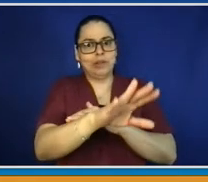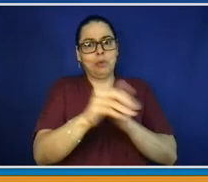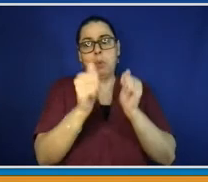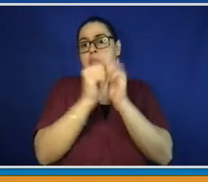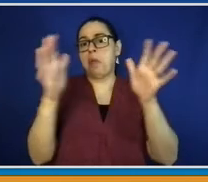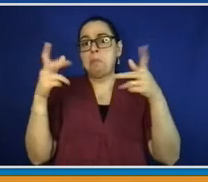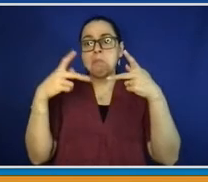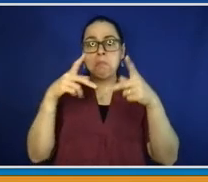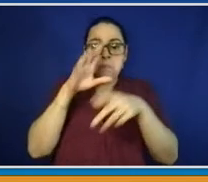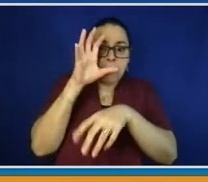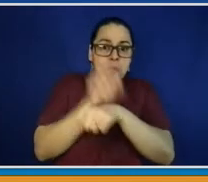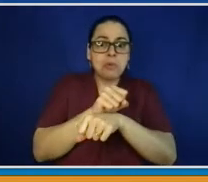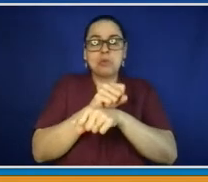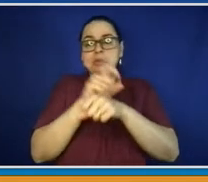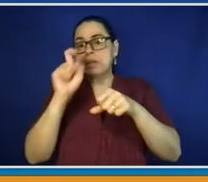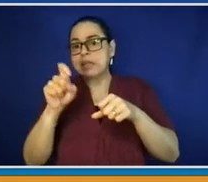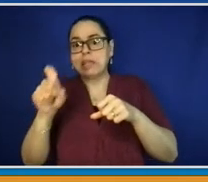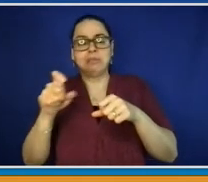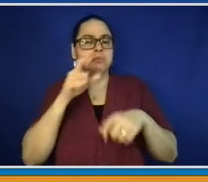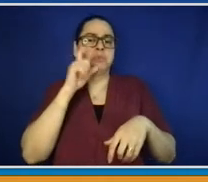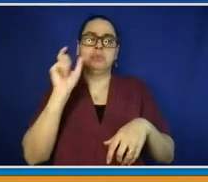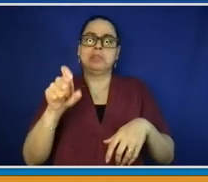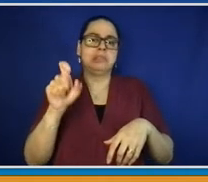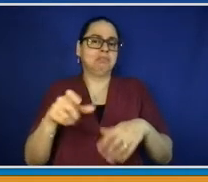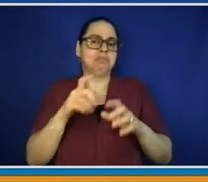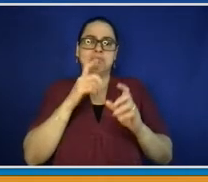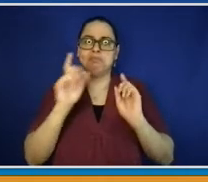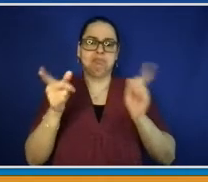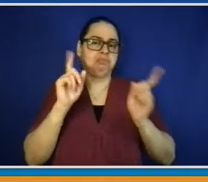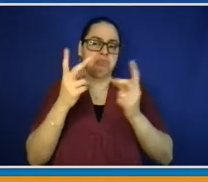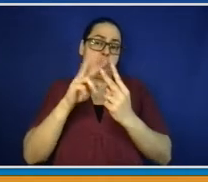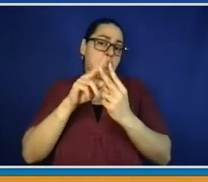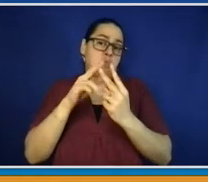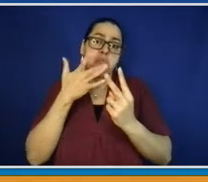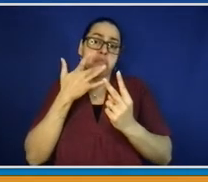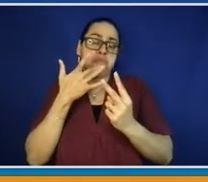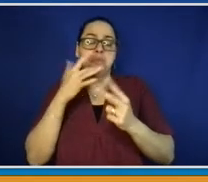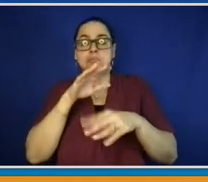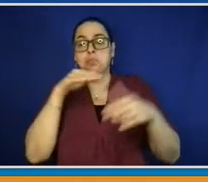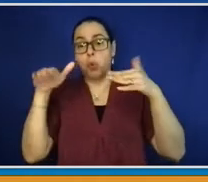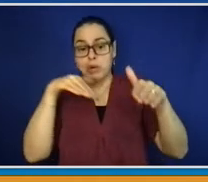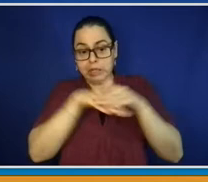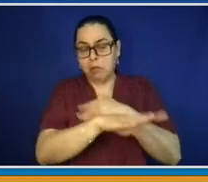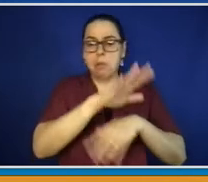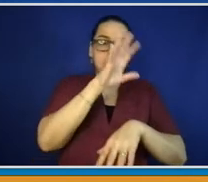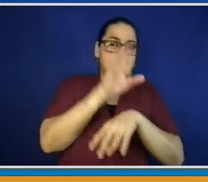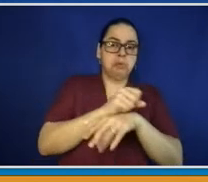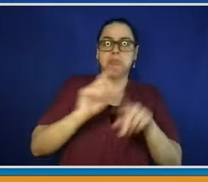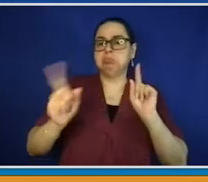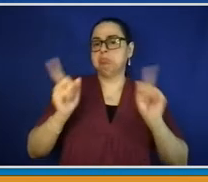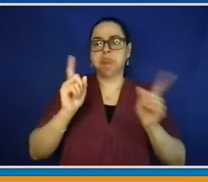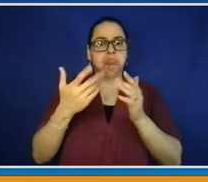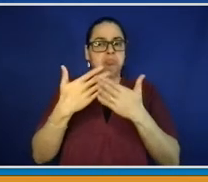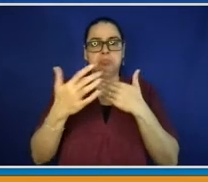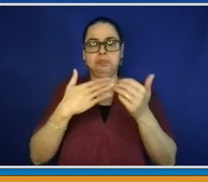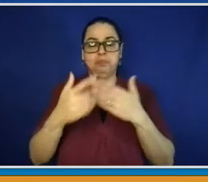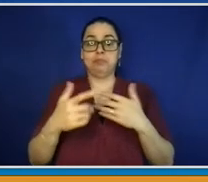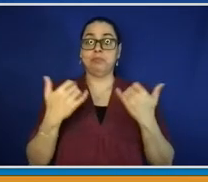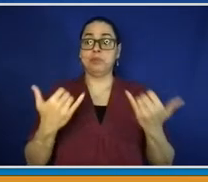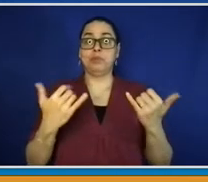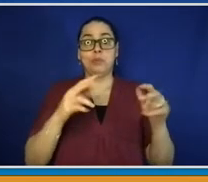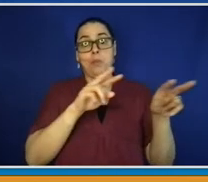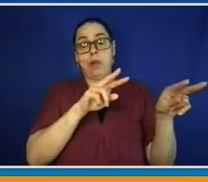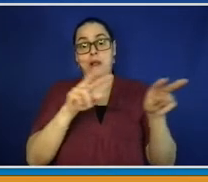we think what you're watching, if you did the following of how we've developed over the last six months, is really an impressive